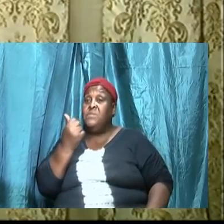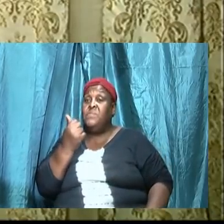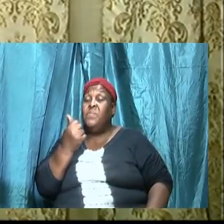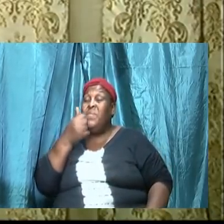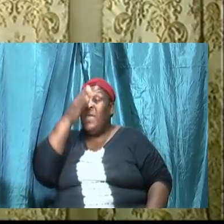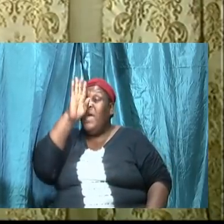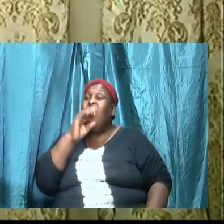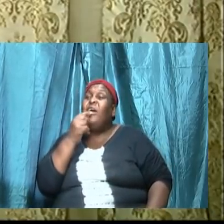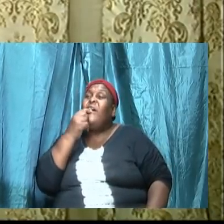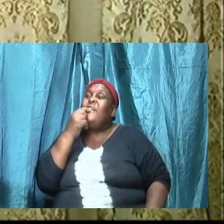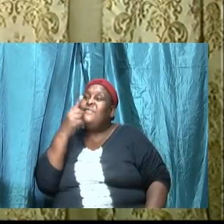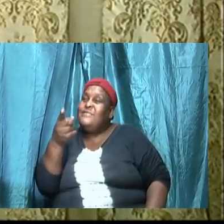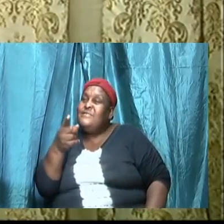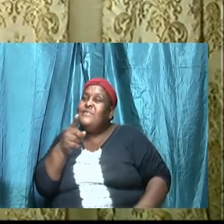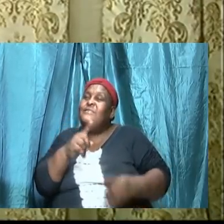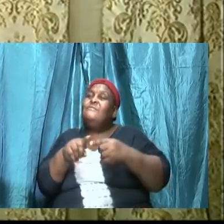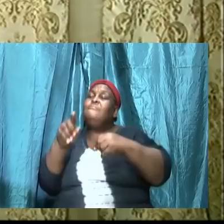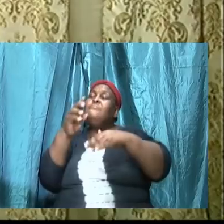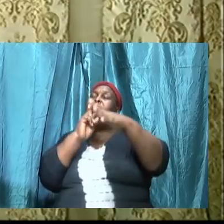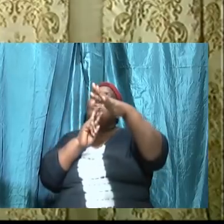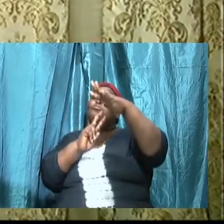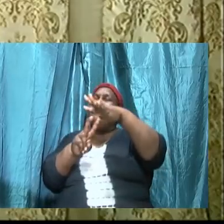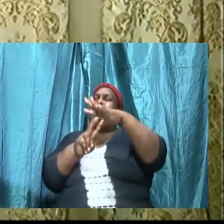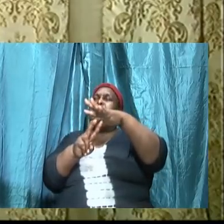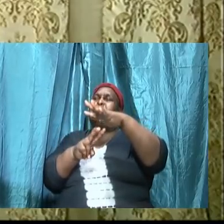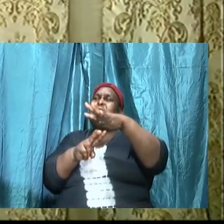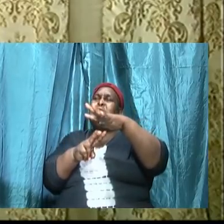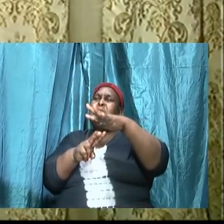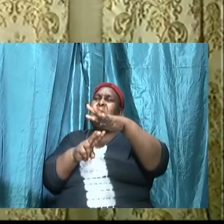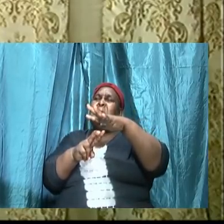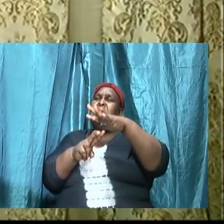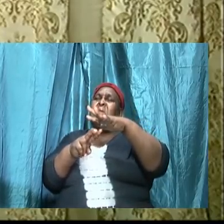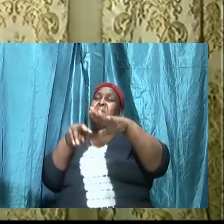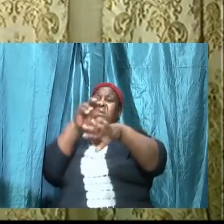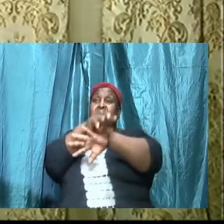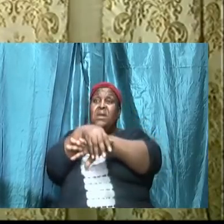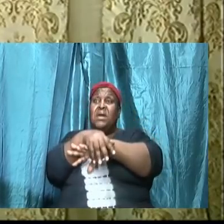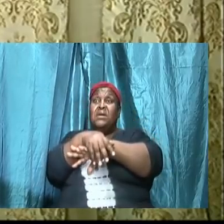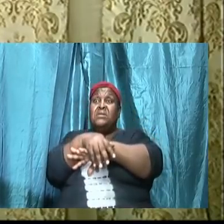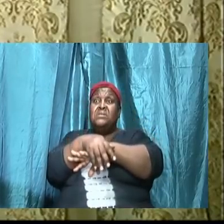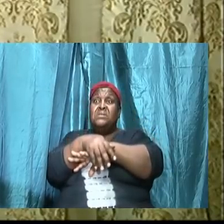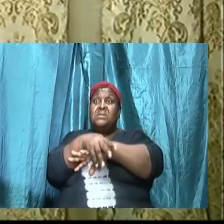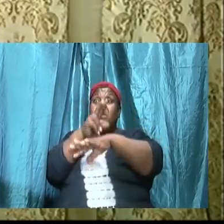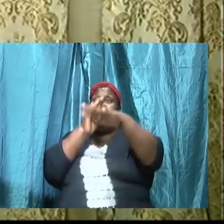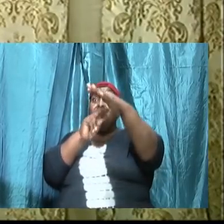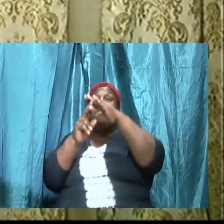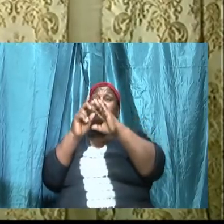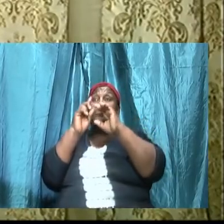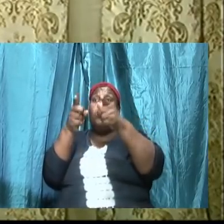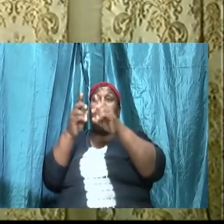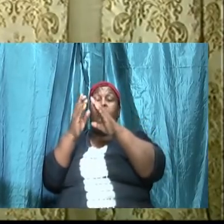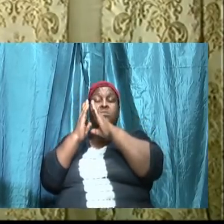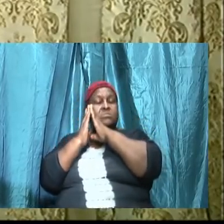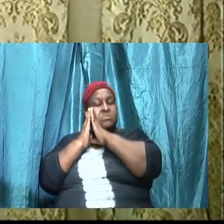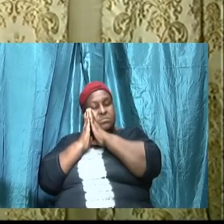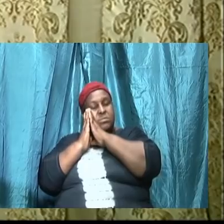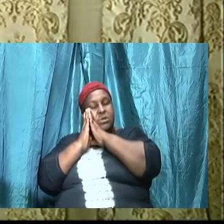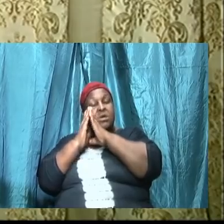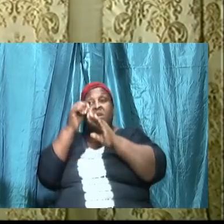God said to the prophet in the night when he went to seek the Lord if he should go with them God said don't go.